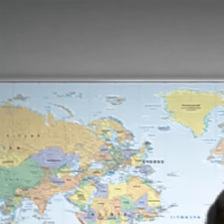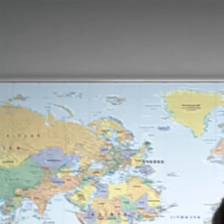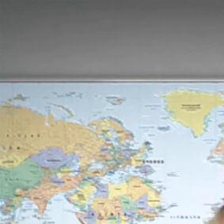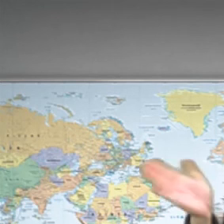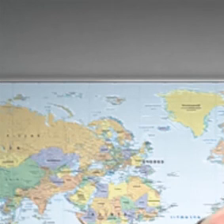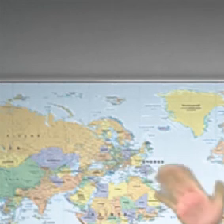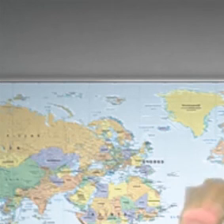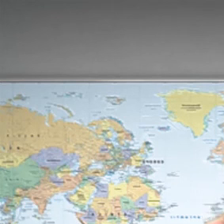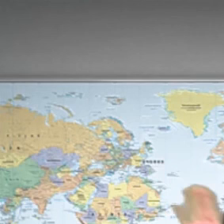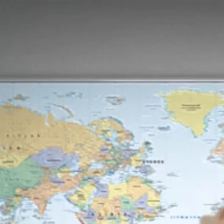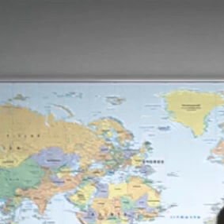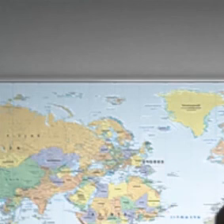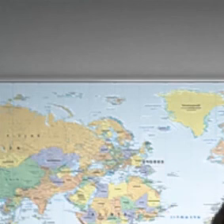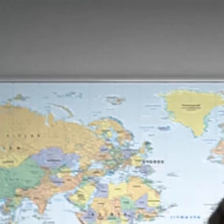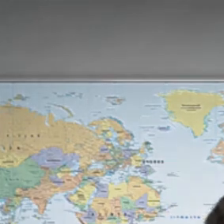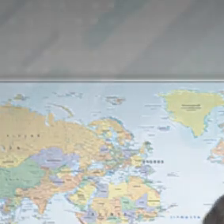it's goodbye bye